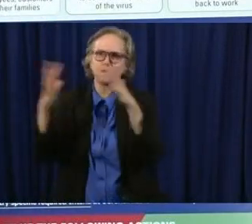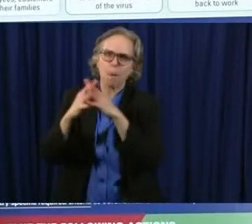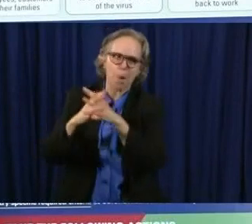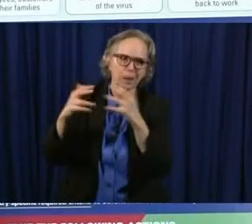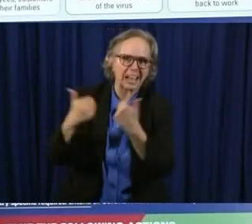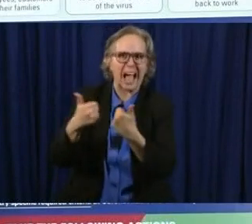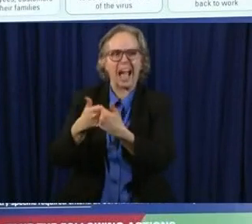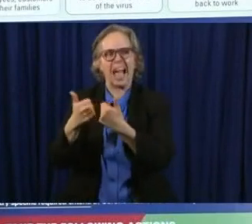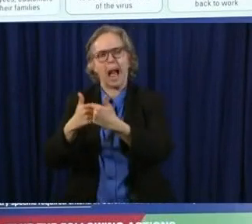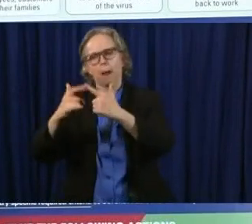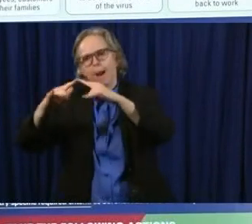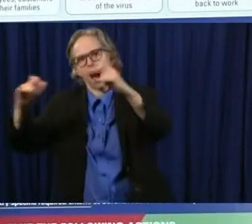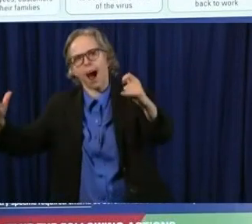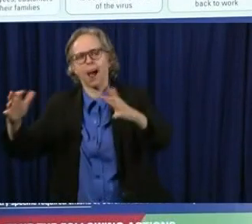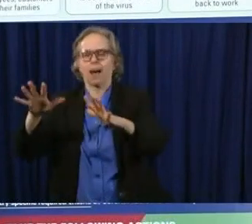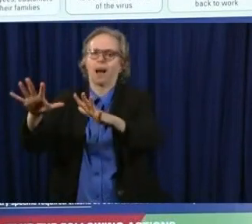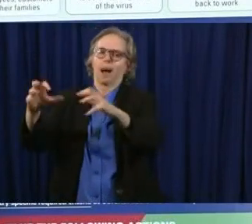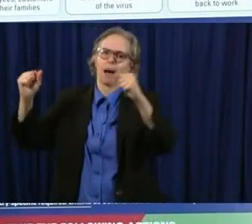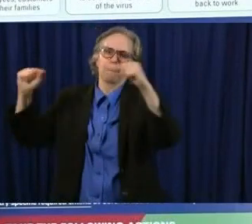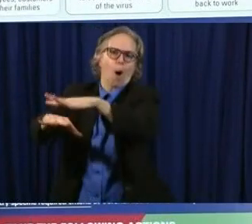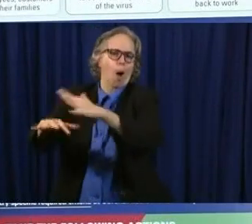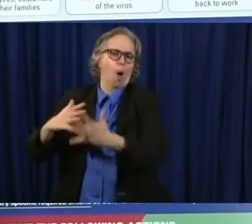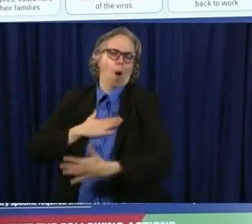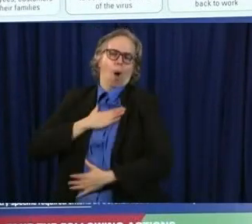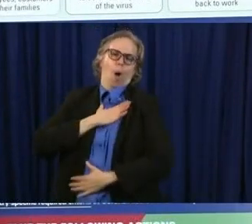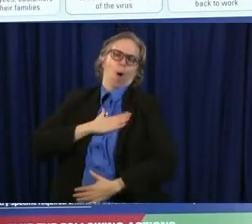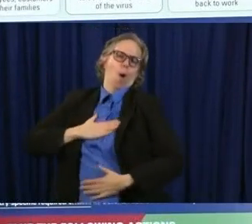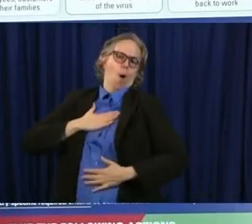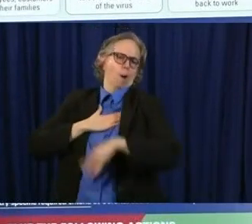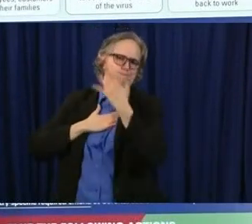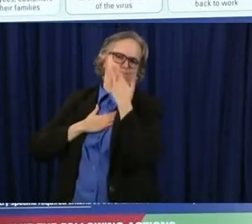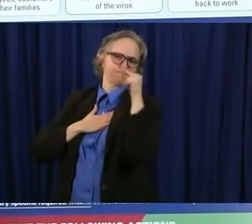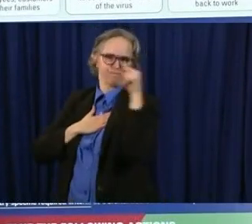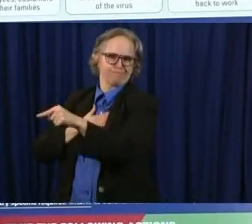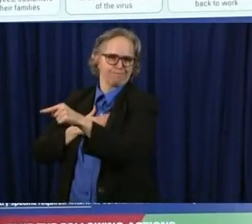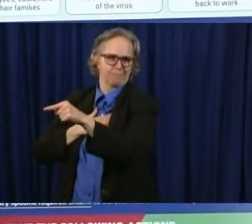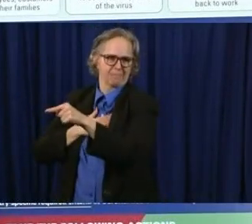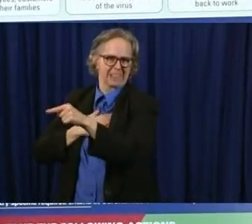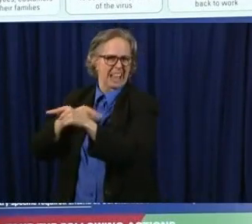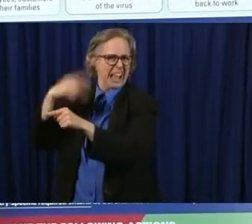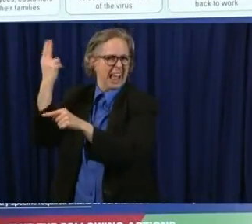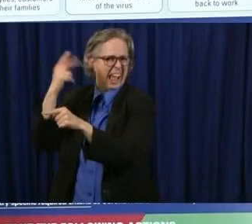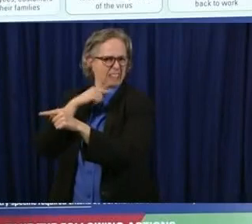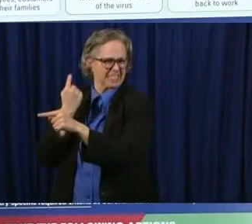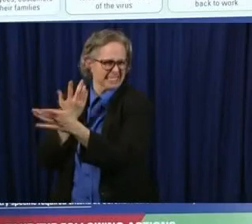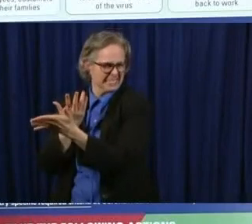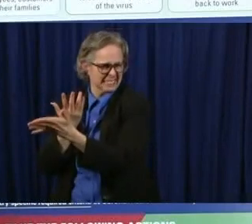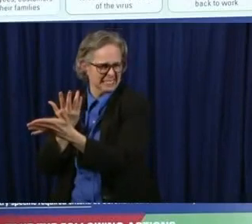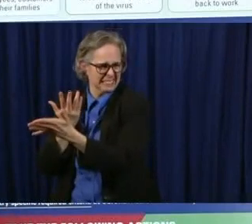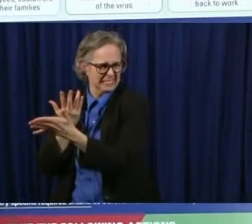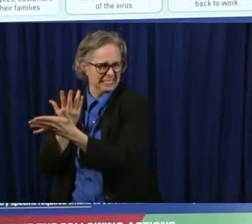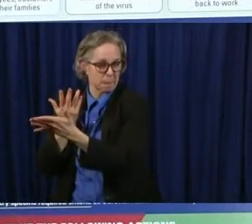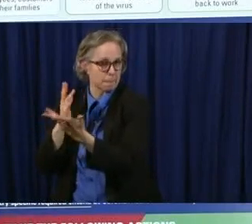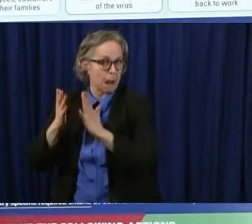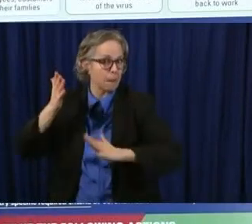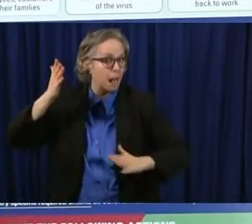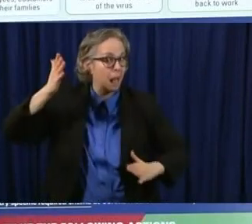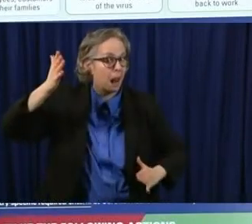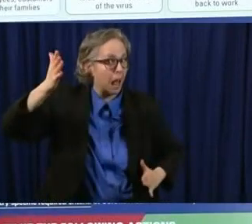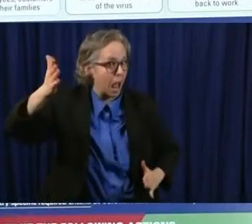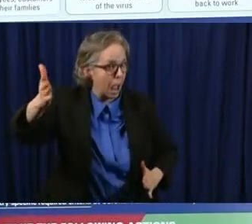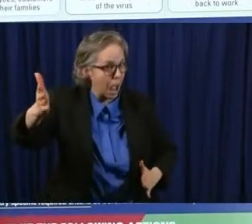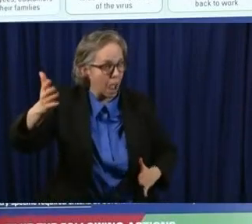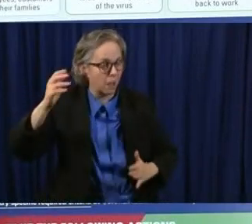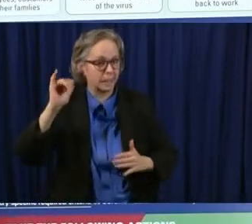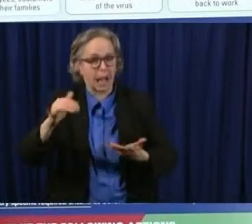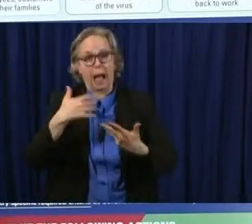i'm not ruling out that you couldn't figure out you know at some point you can't figure out a way to do a baseball game for example or a football game where you